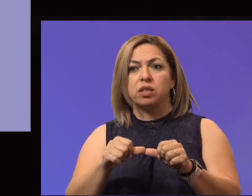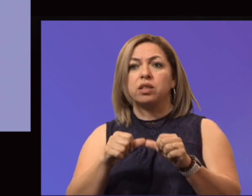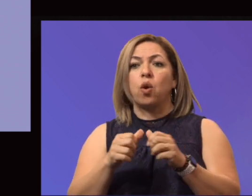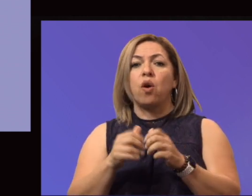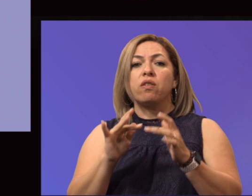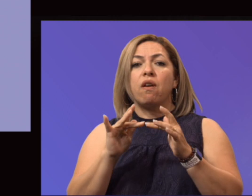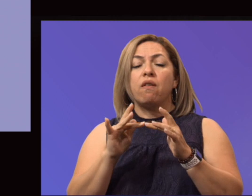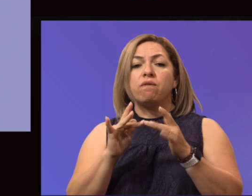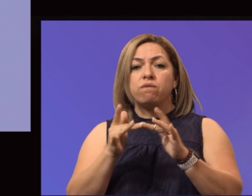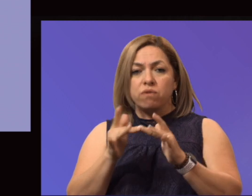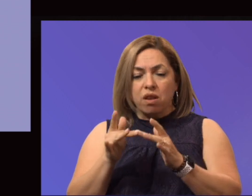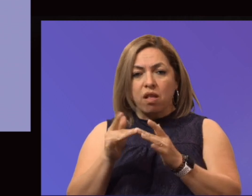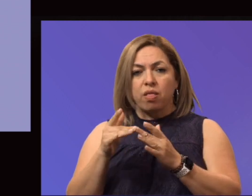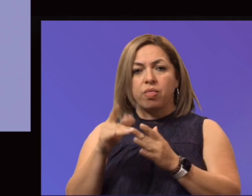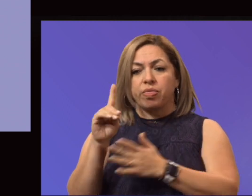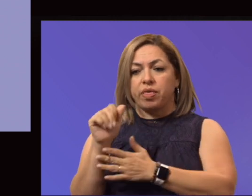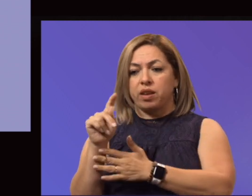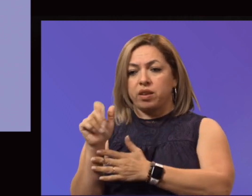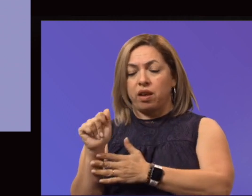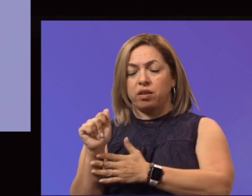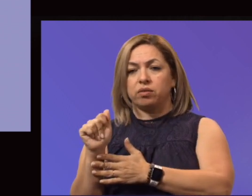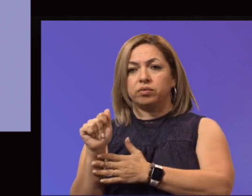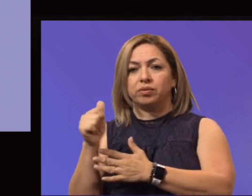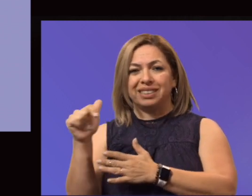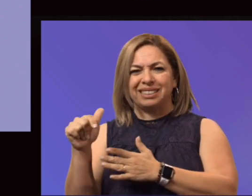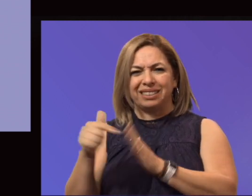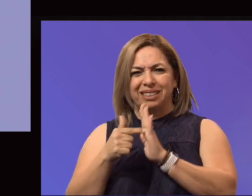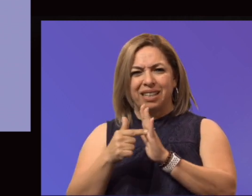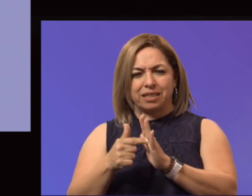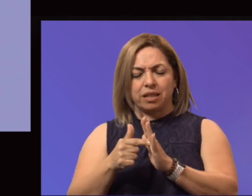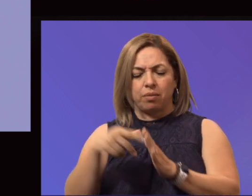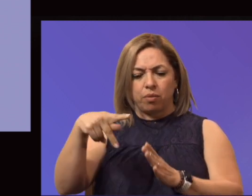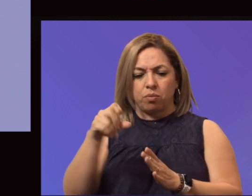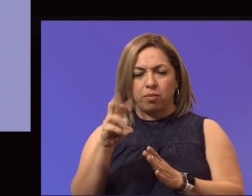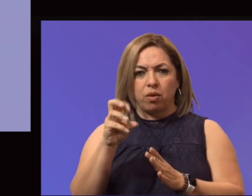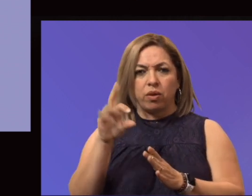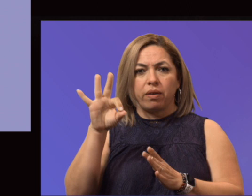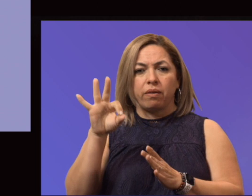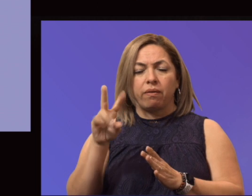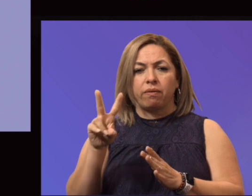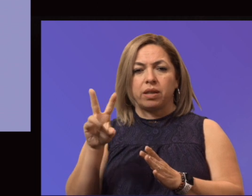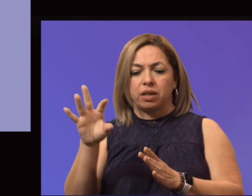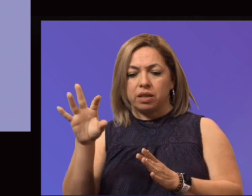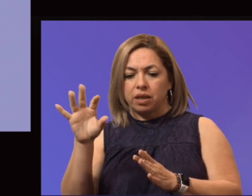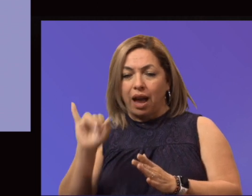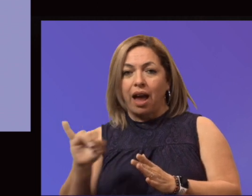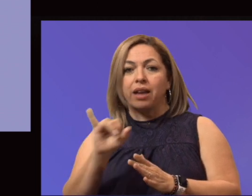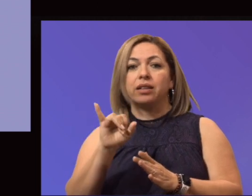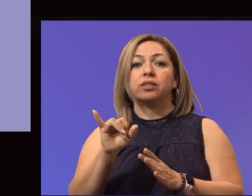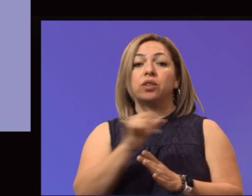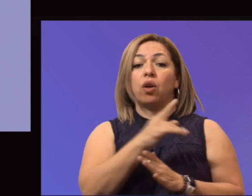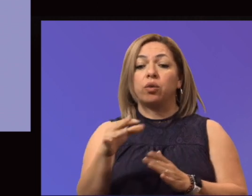Here's an example from Module 1, which was Power BI navigation, all the way through Module 8, which was research design.